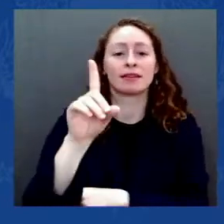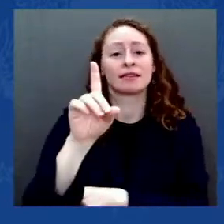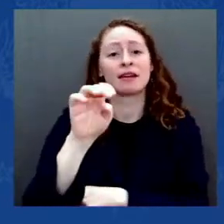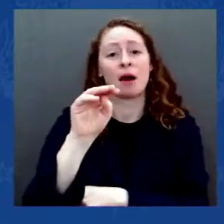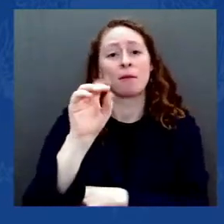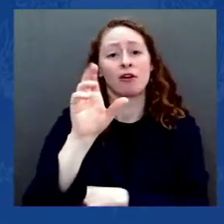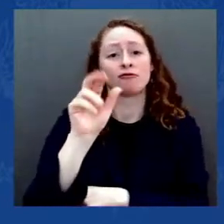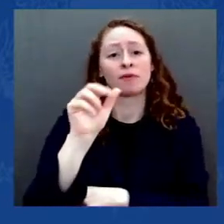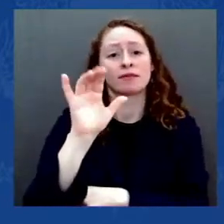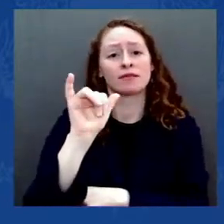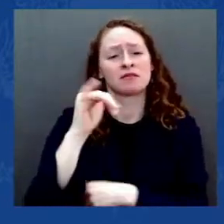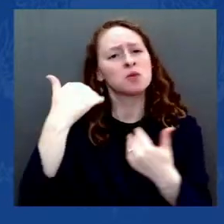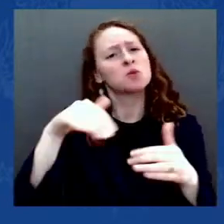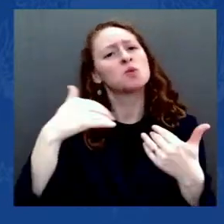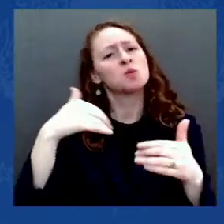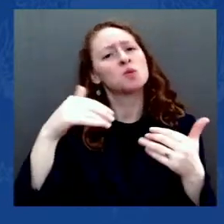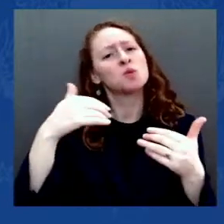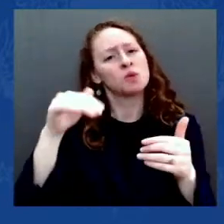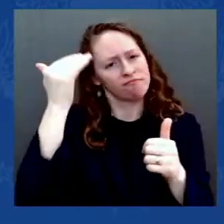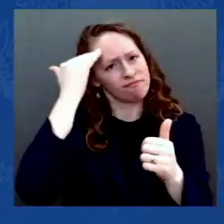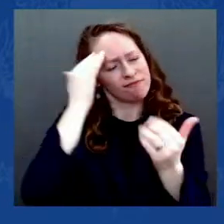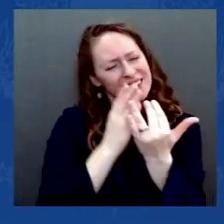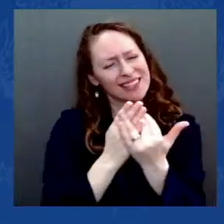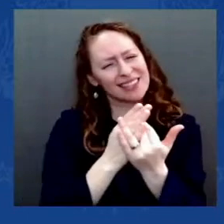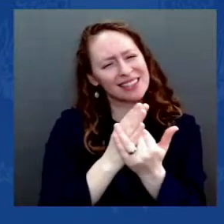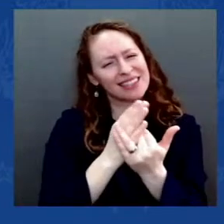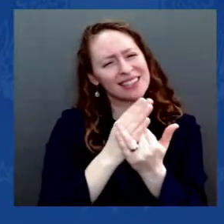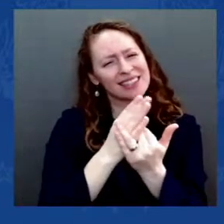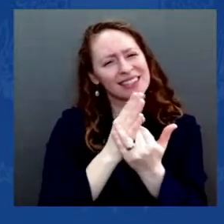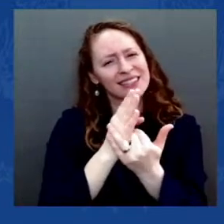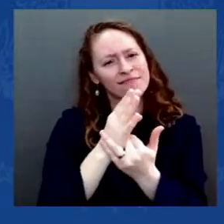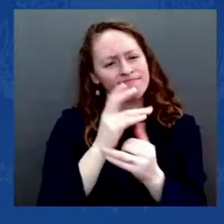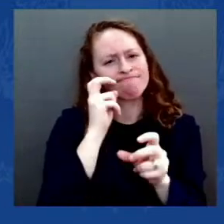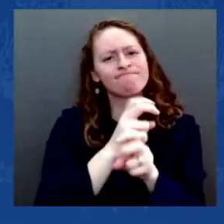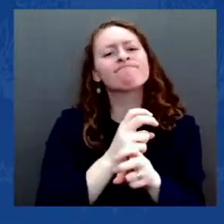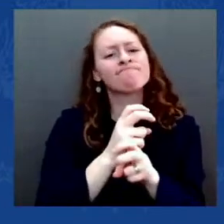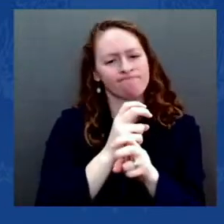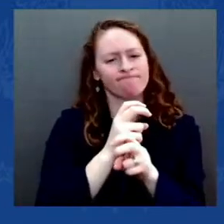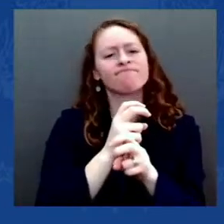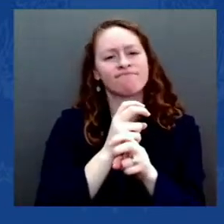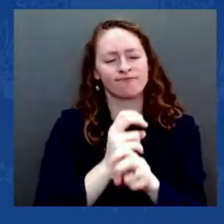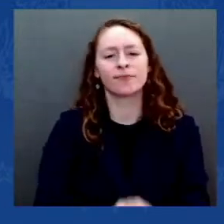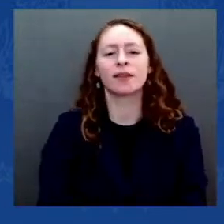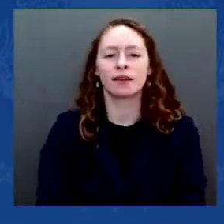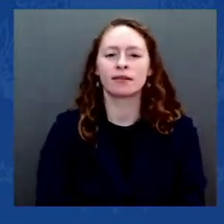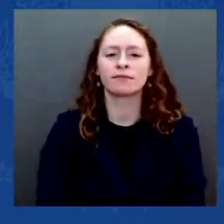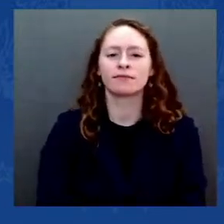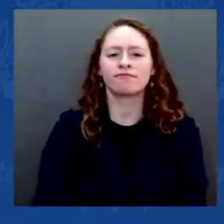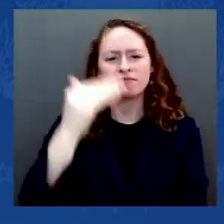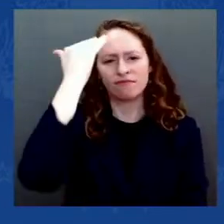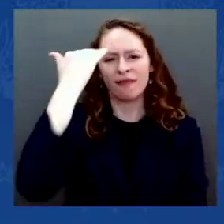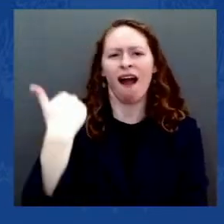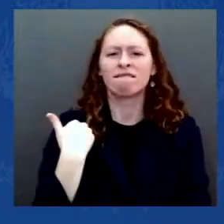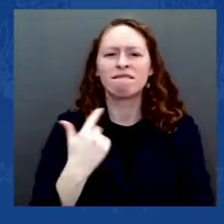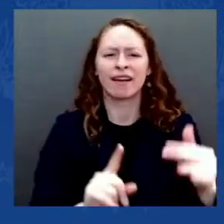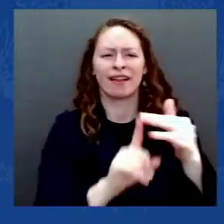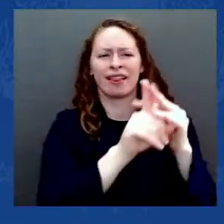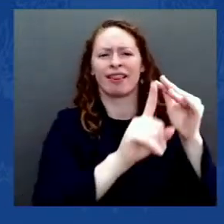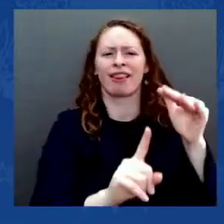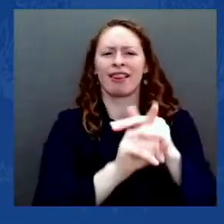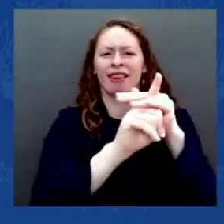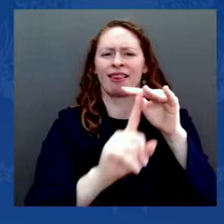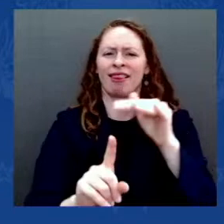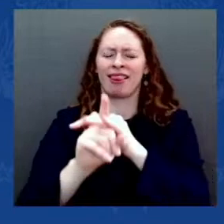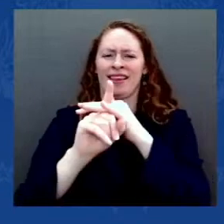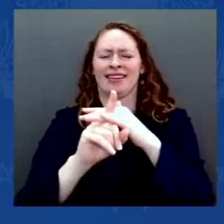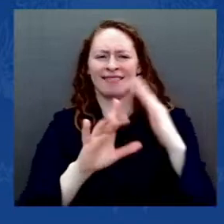America faces. But I also know that our darkest days can